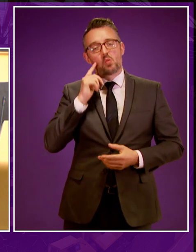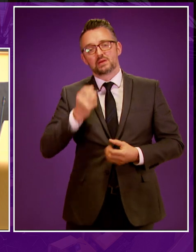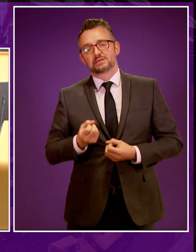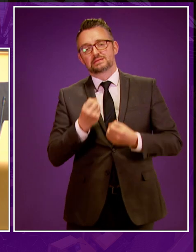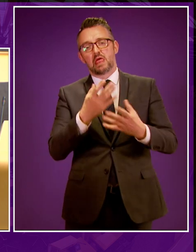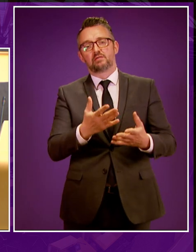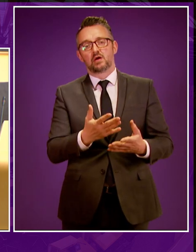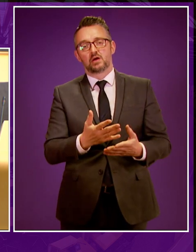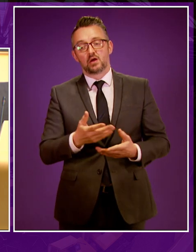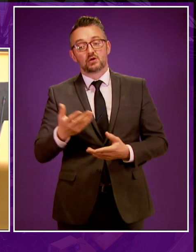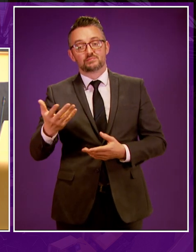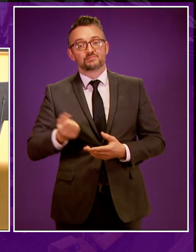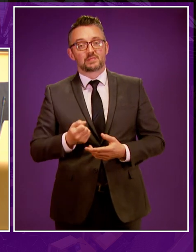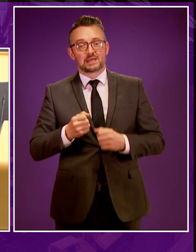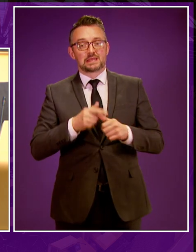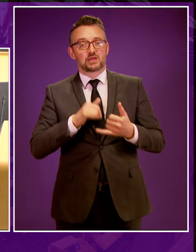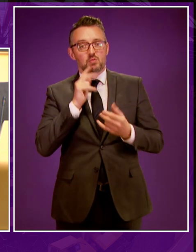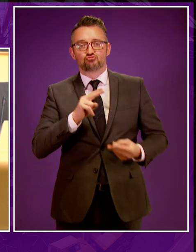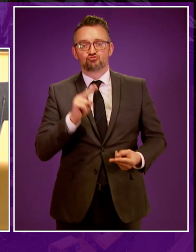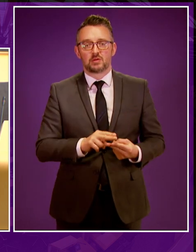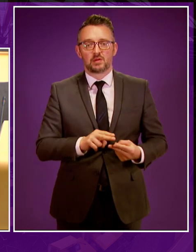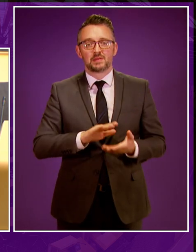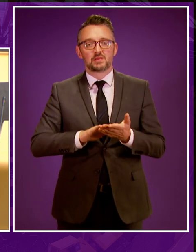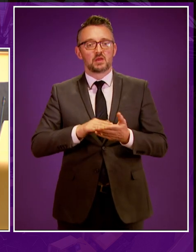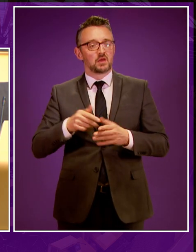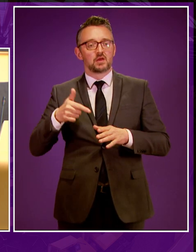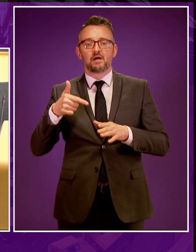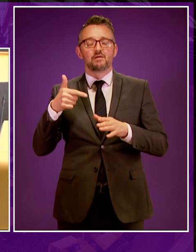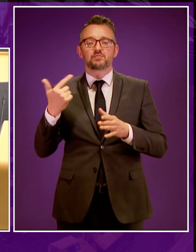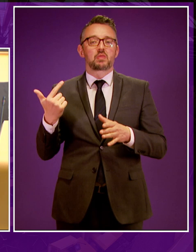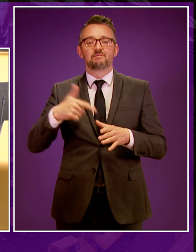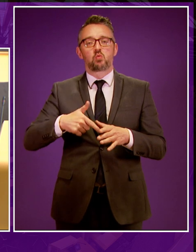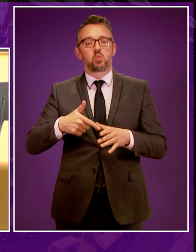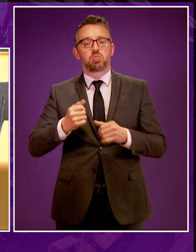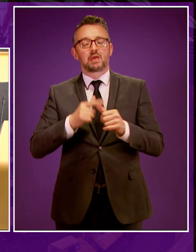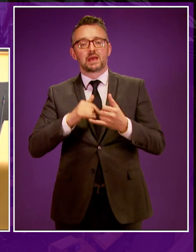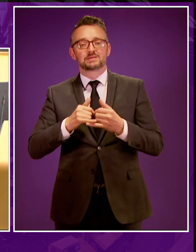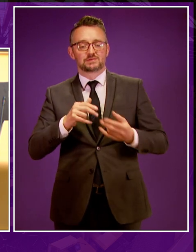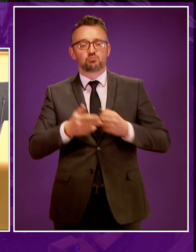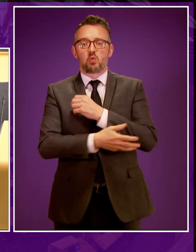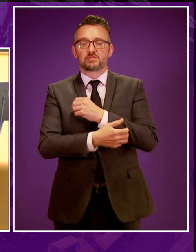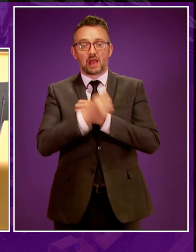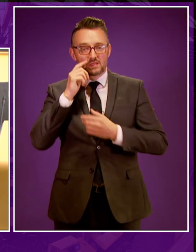in the form of cheap fuel that would help us tackle fuel poverty. And don't get me wrong, both of these are attractive propositions.